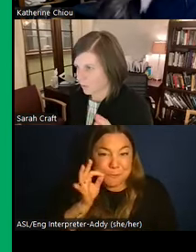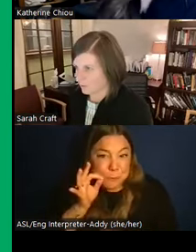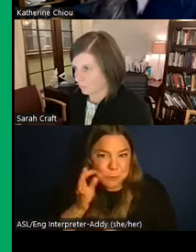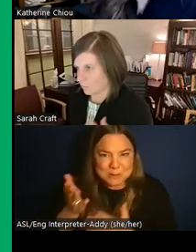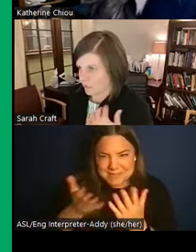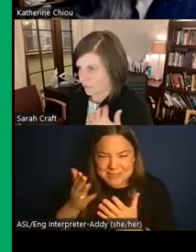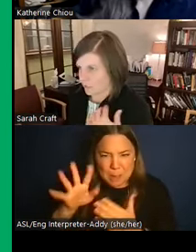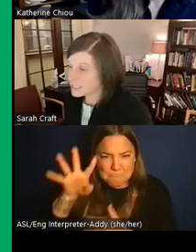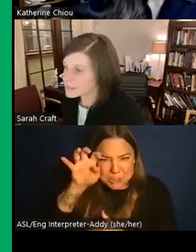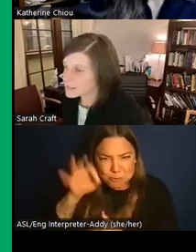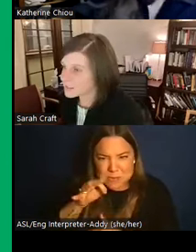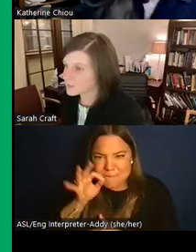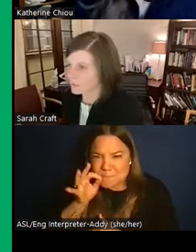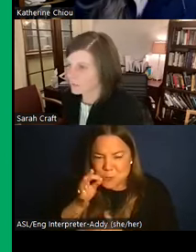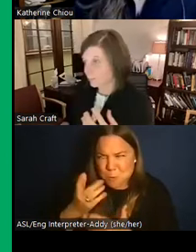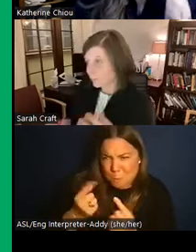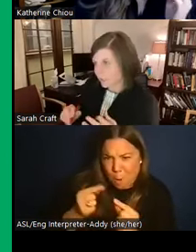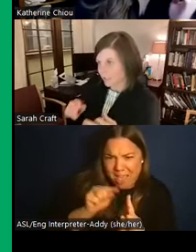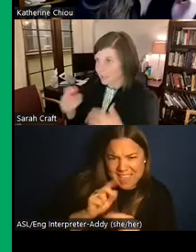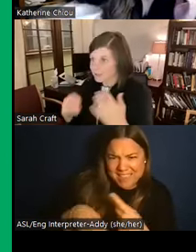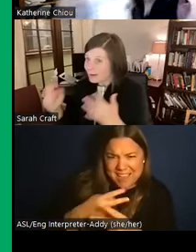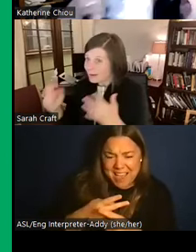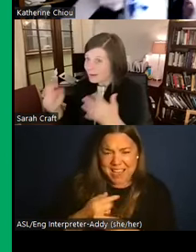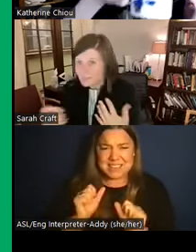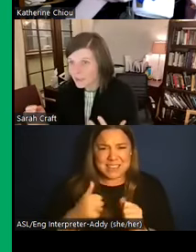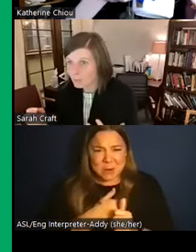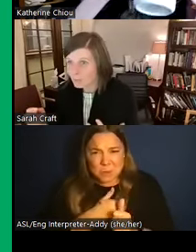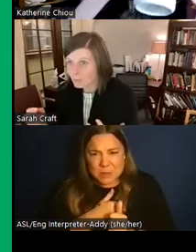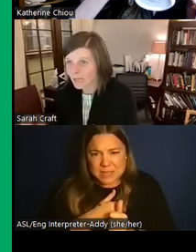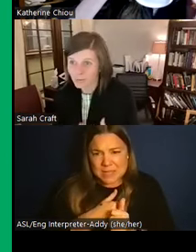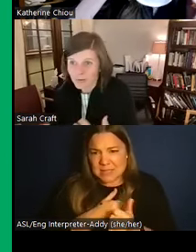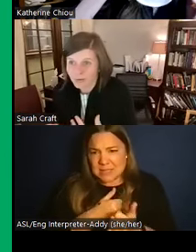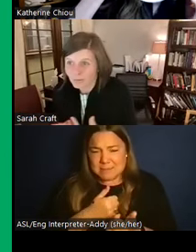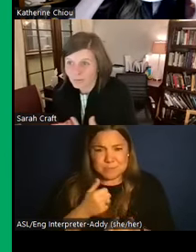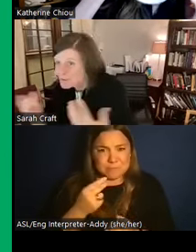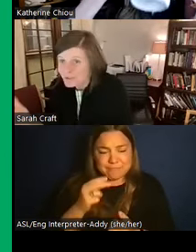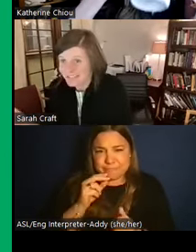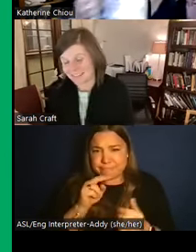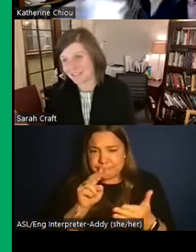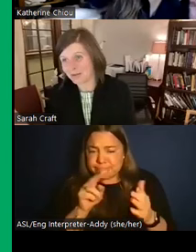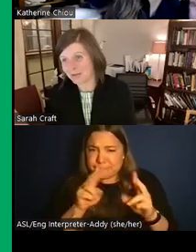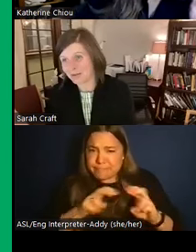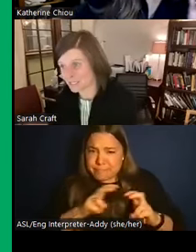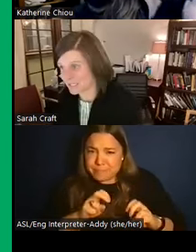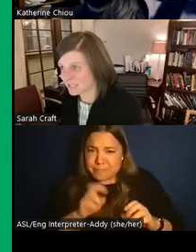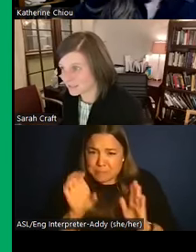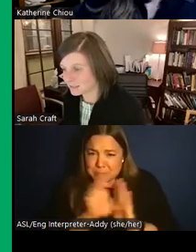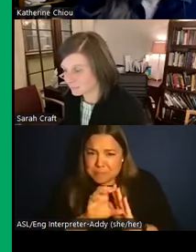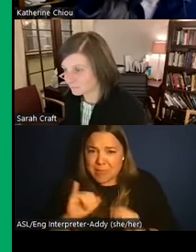about what, what, what is it? Can we look at iconography to help figure it out? What, what do you think it?